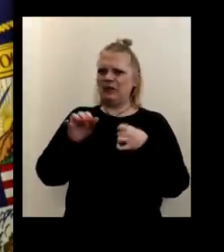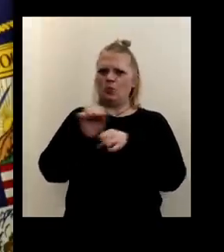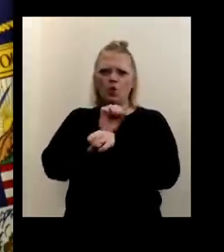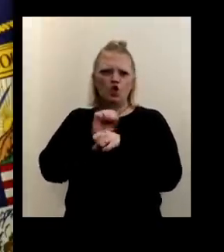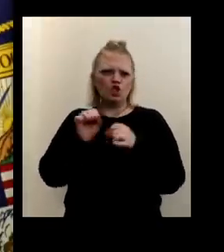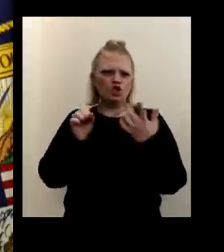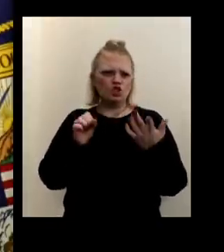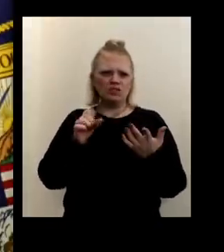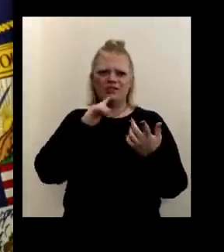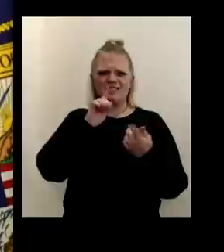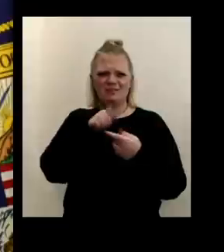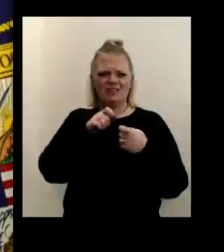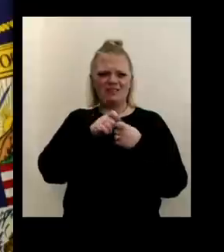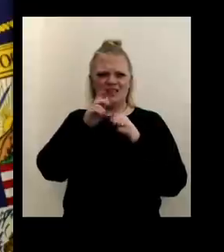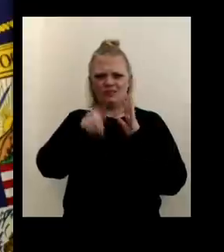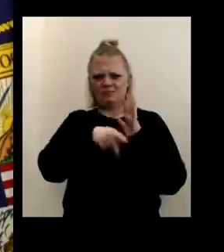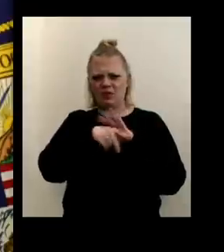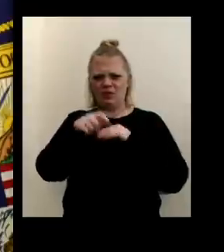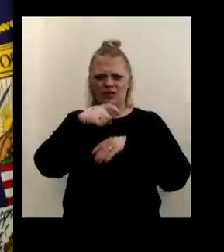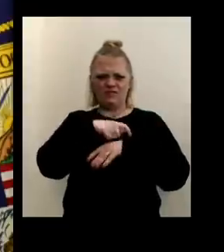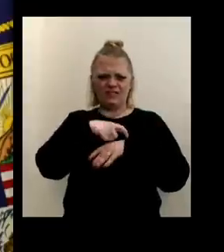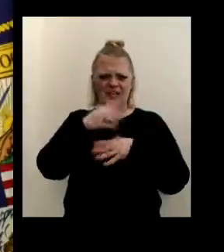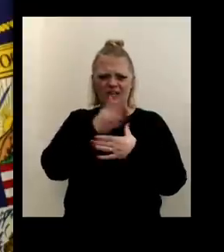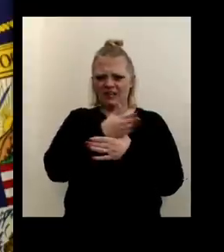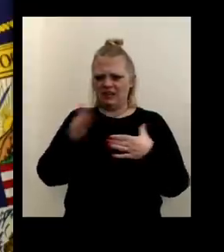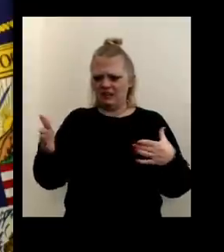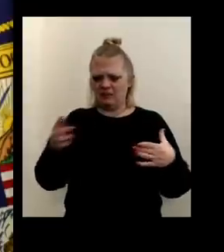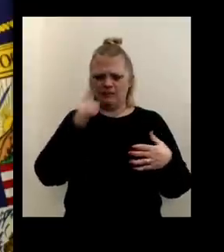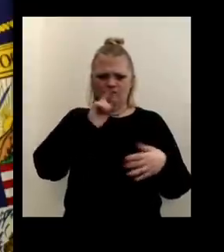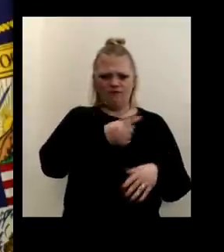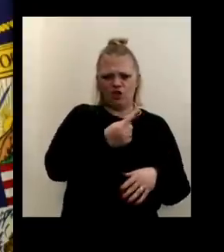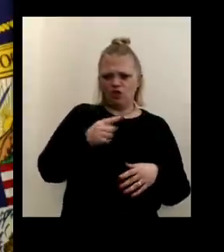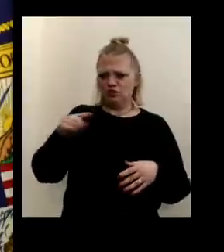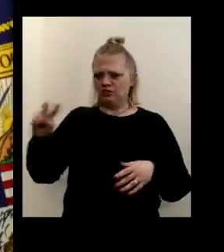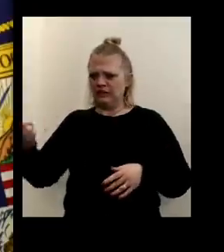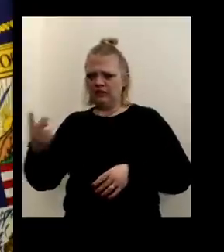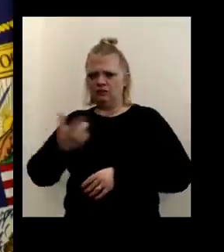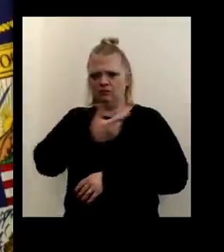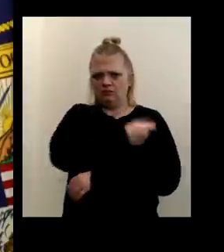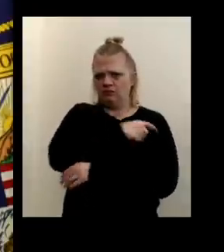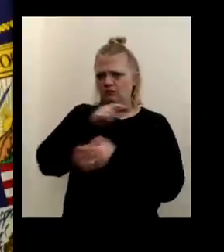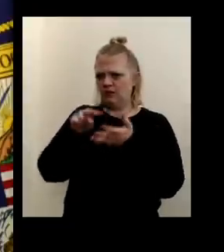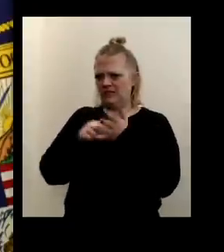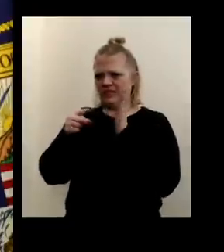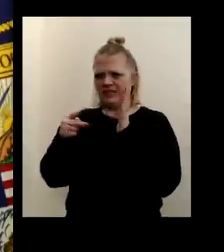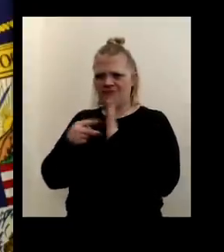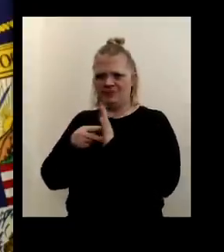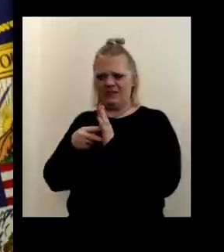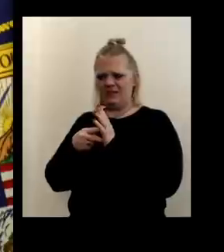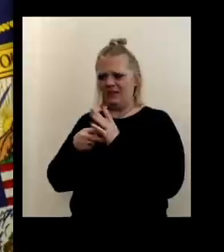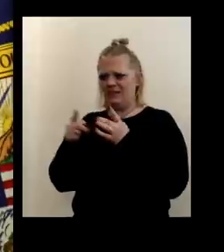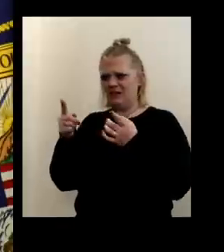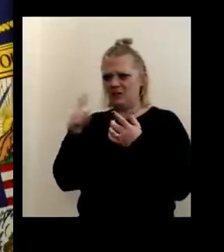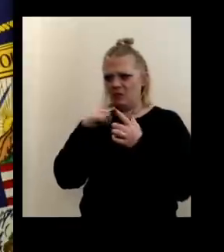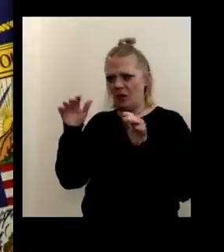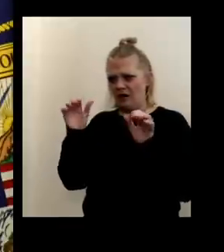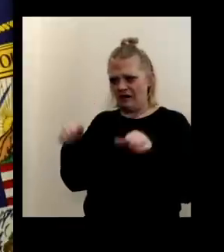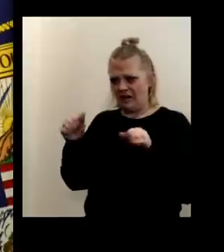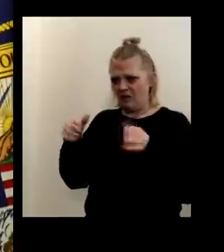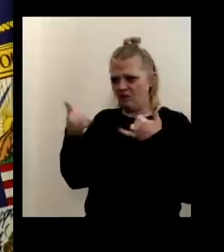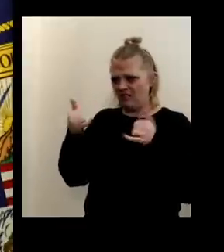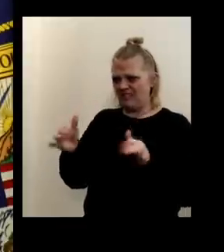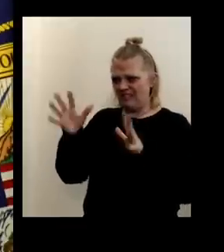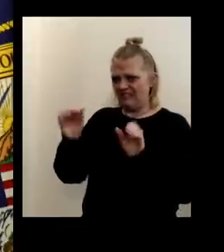there's a specific period of time until you get the second vaccine. Does that mean that you are, you know, able to contract the